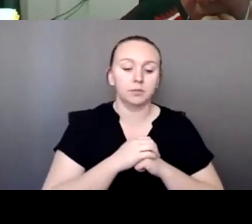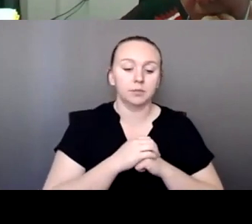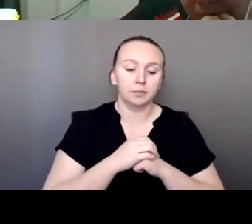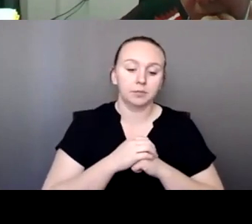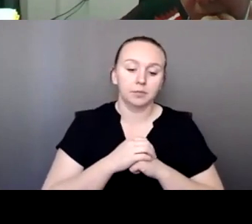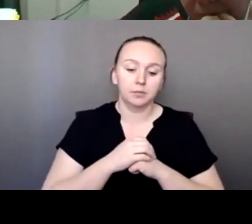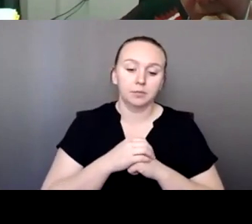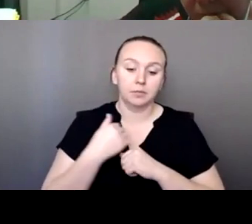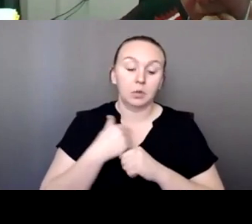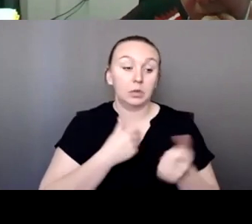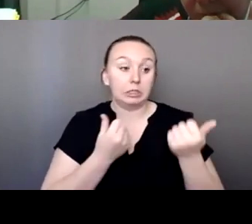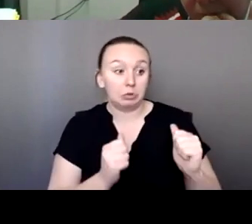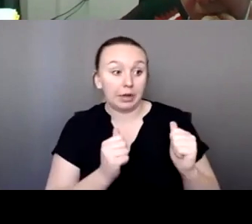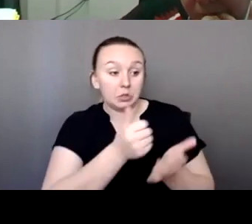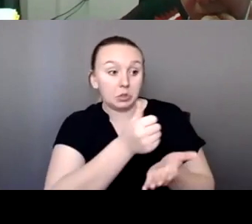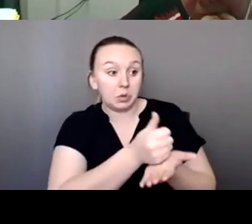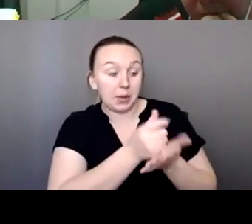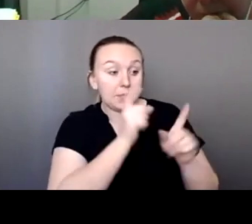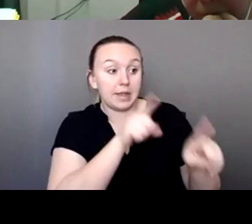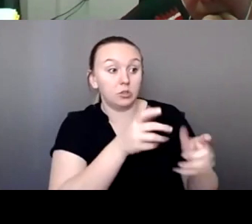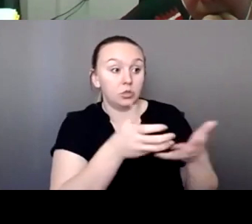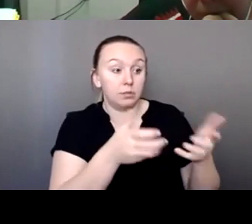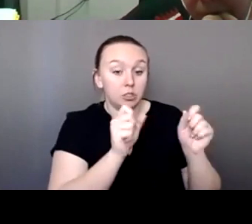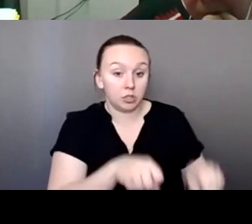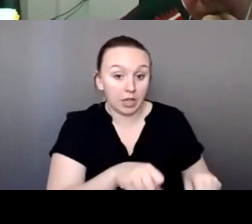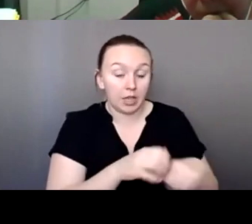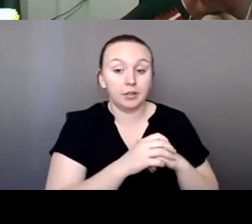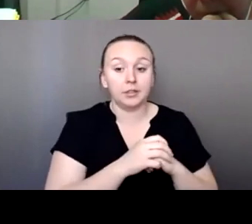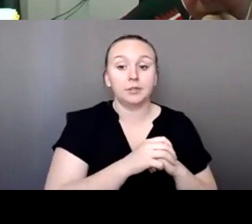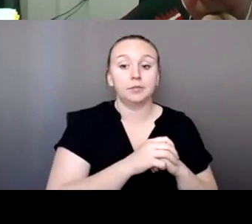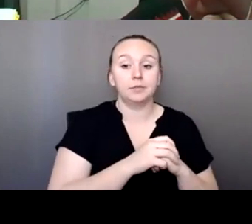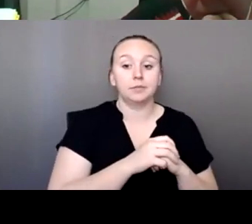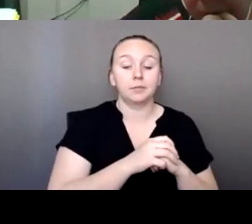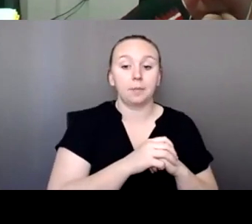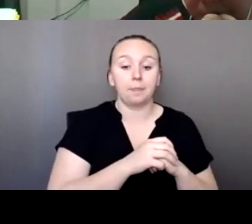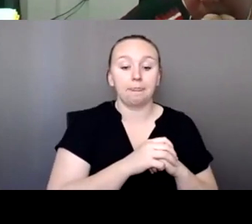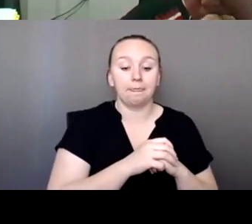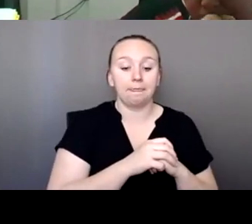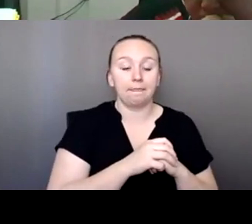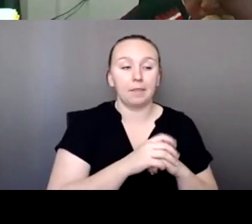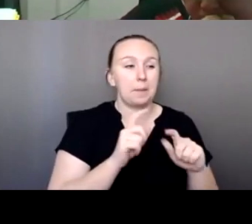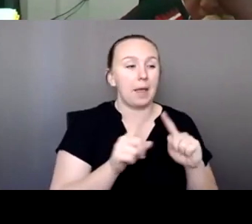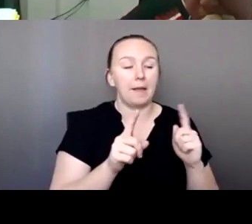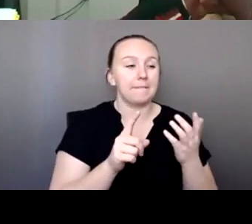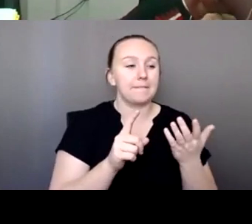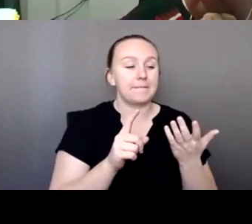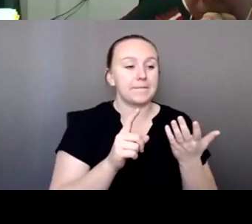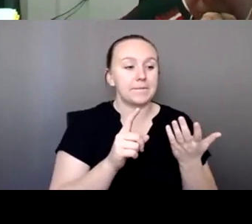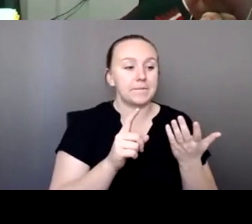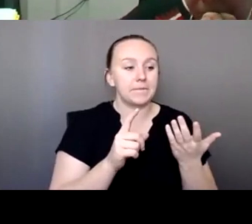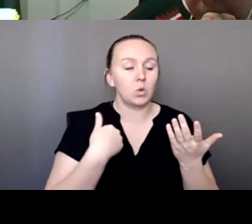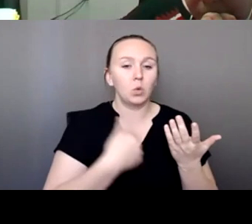answer as many as we can, but, um, it's just, you know, we're, we're